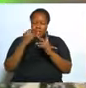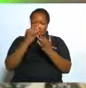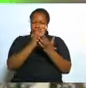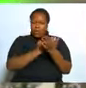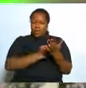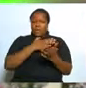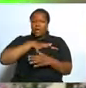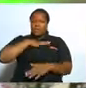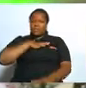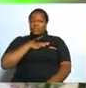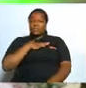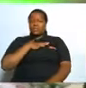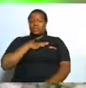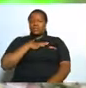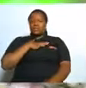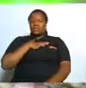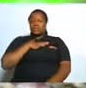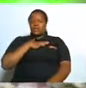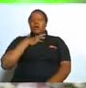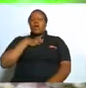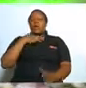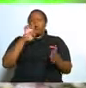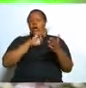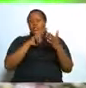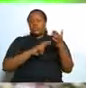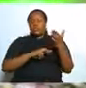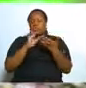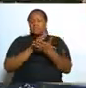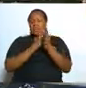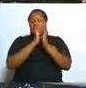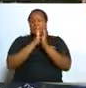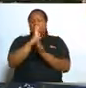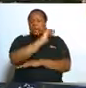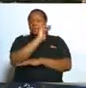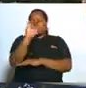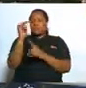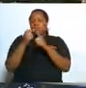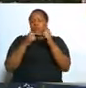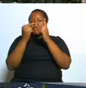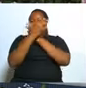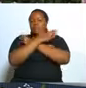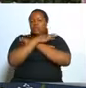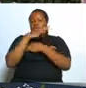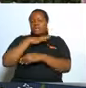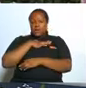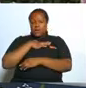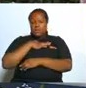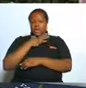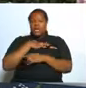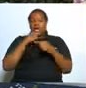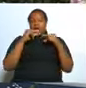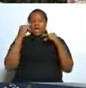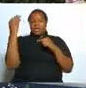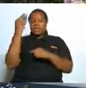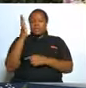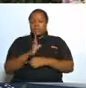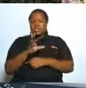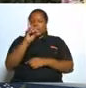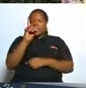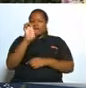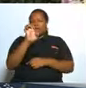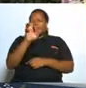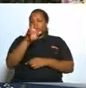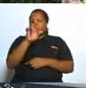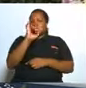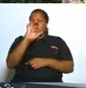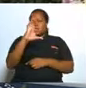program let me read some prayer requests from our friends and pastor derek will pray for